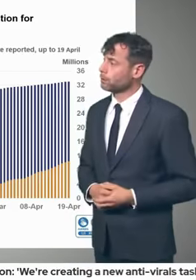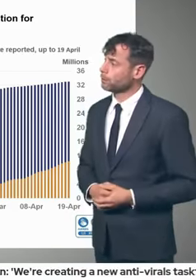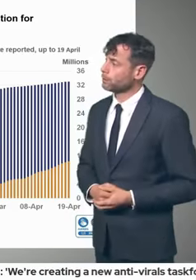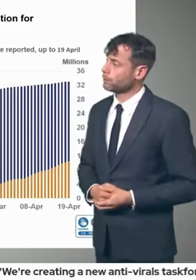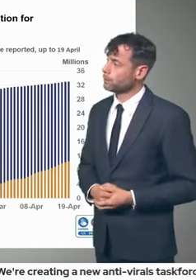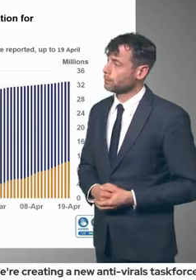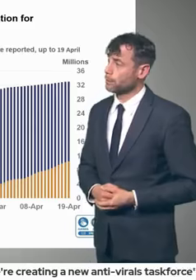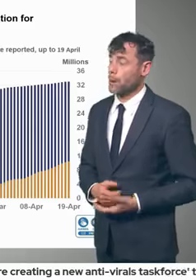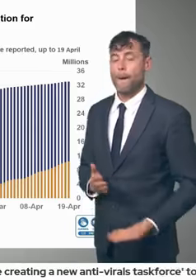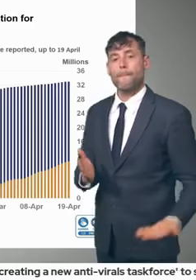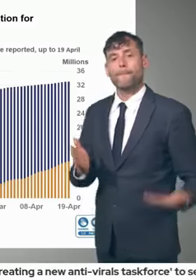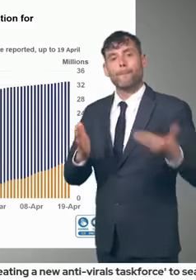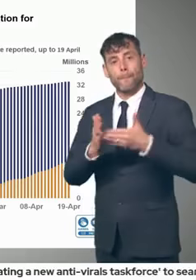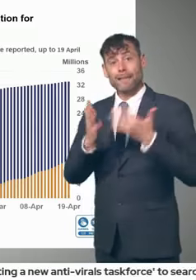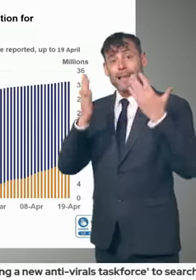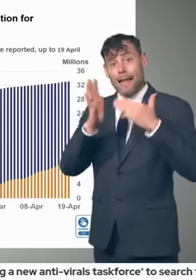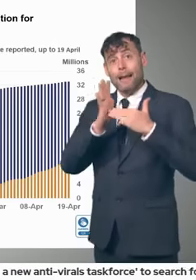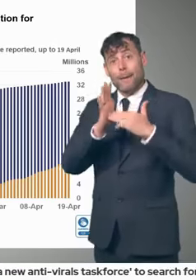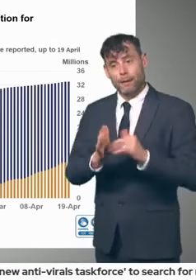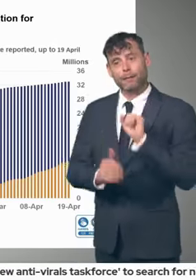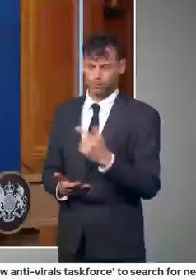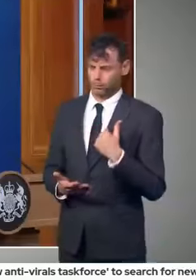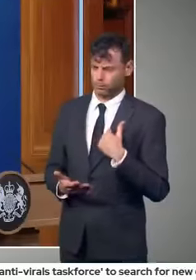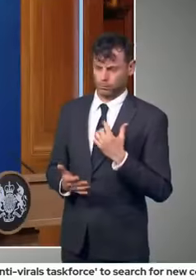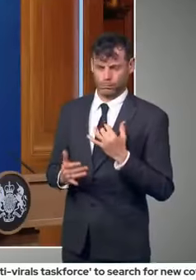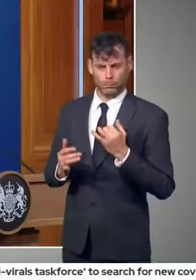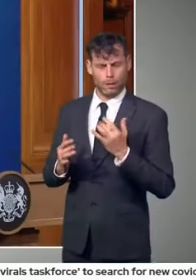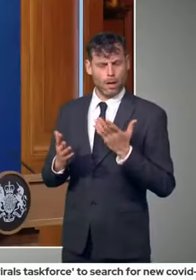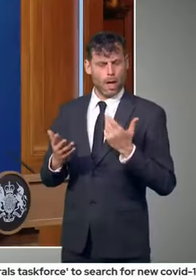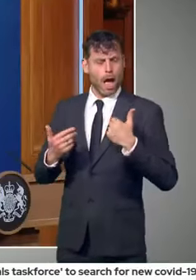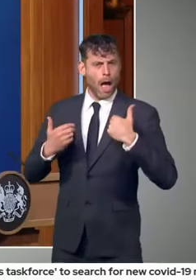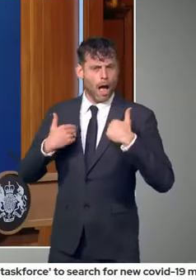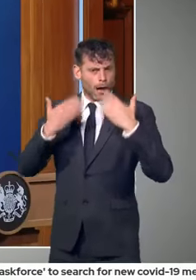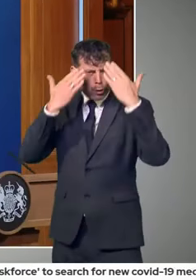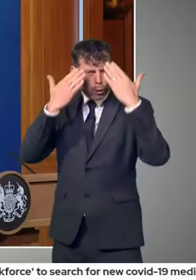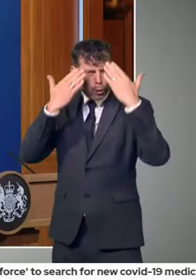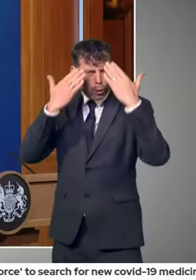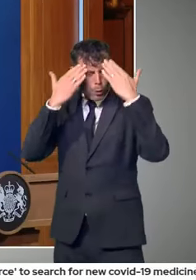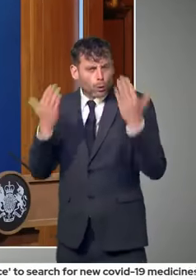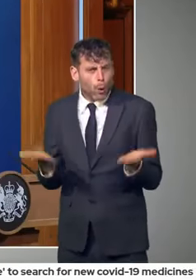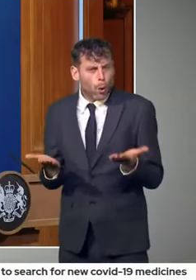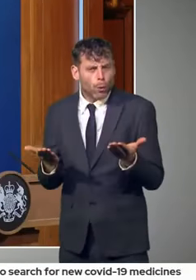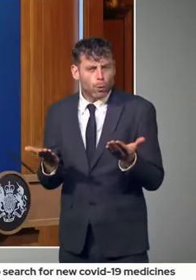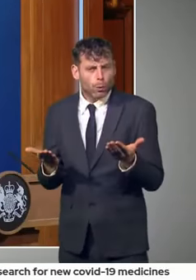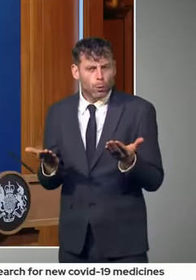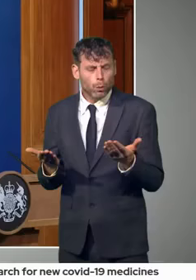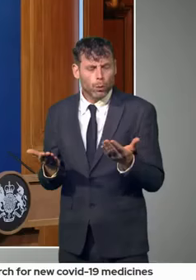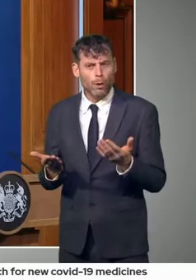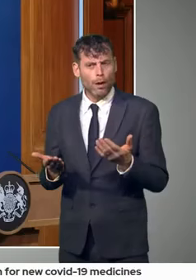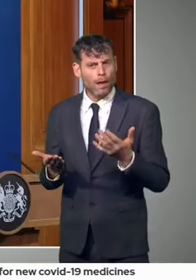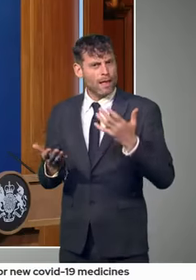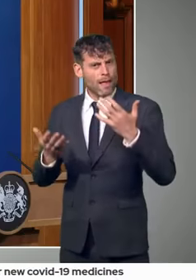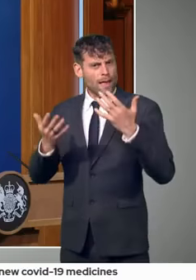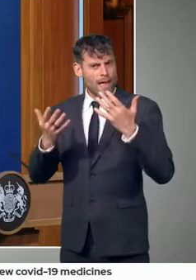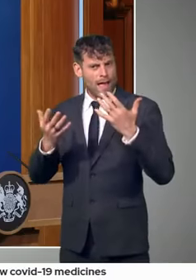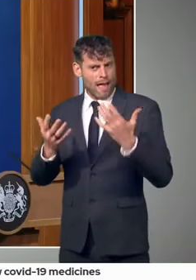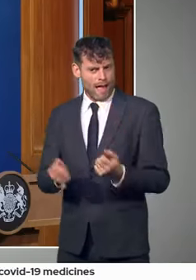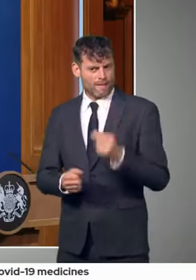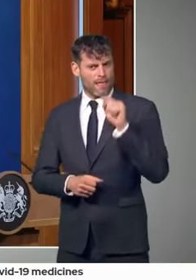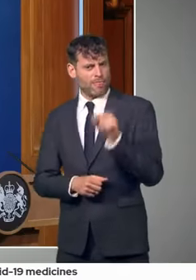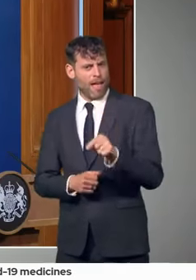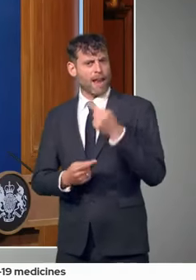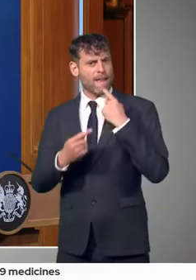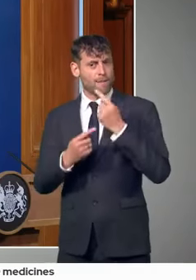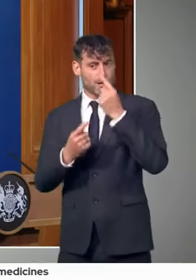people have also received a second dose. Thank you. We are yet able to give you those data